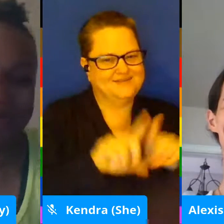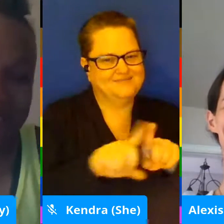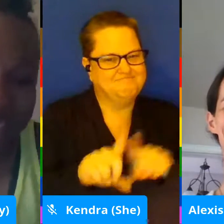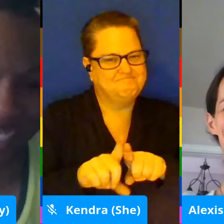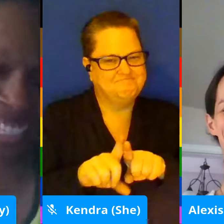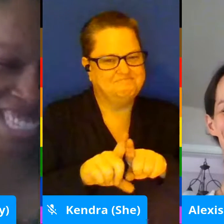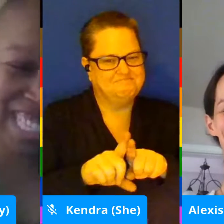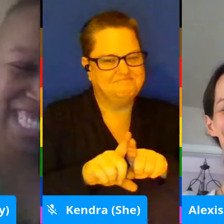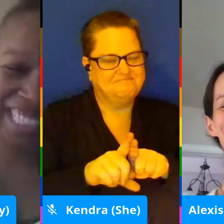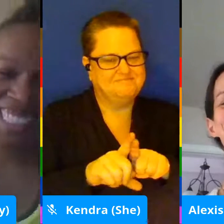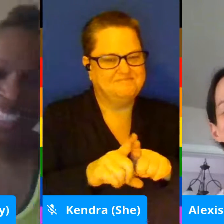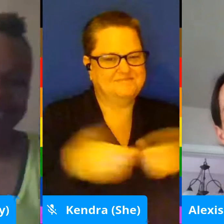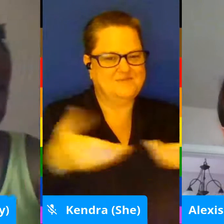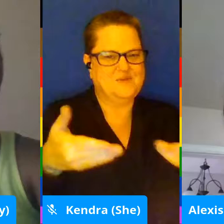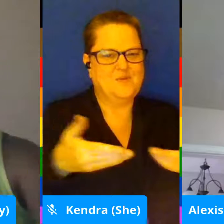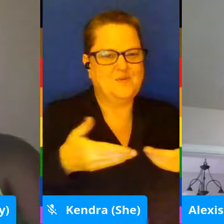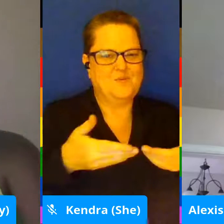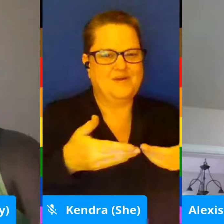Welcome, Alexis.